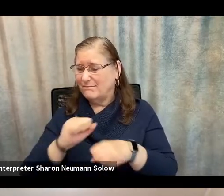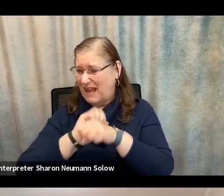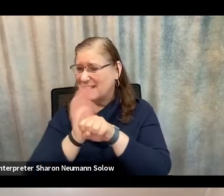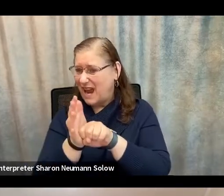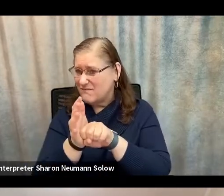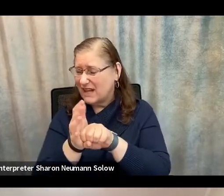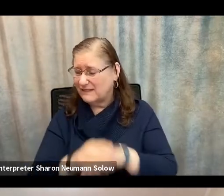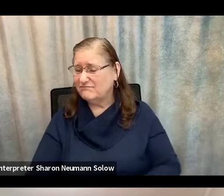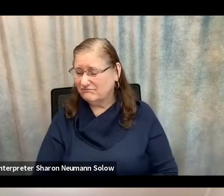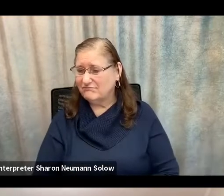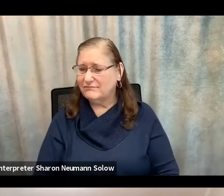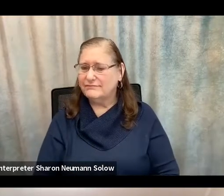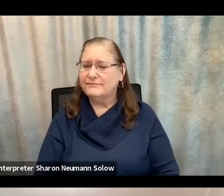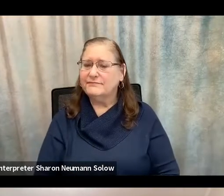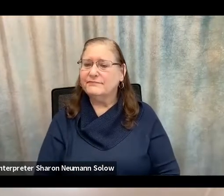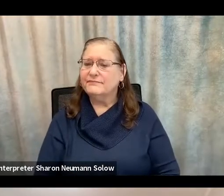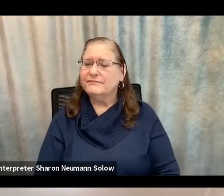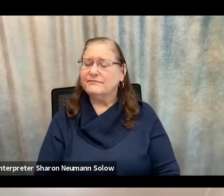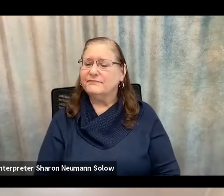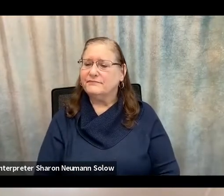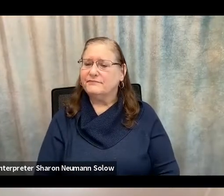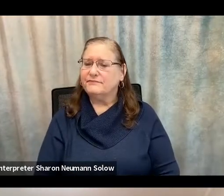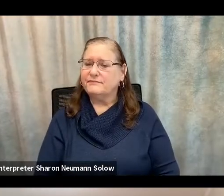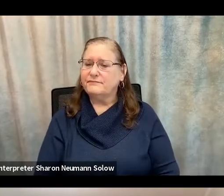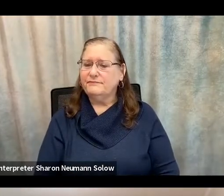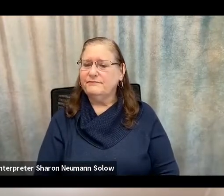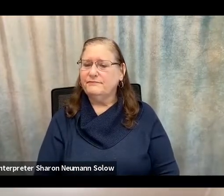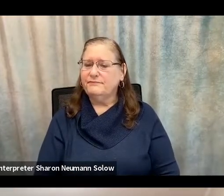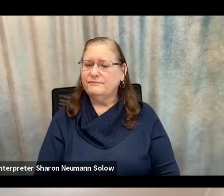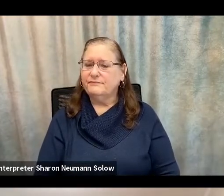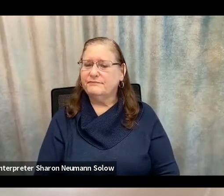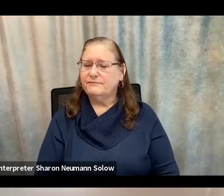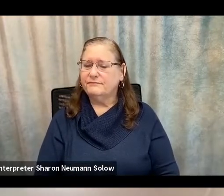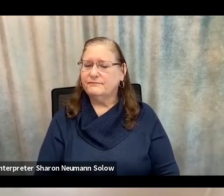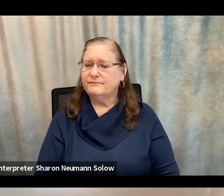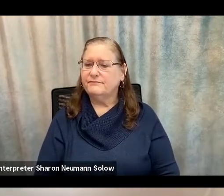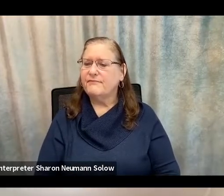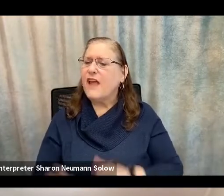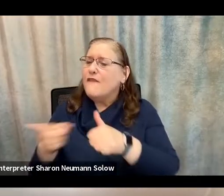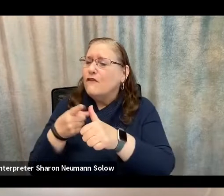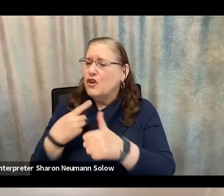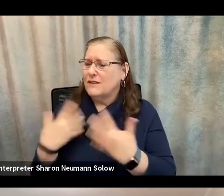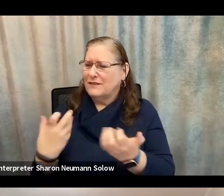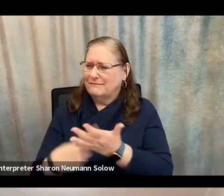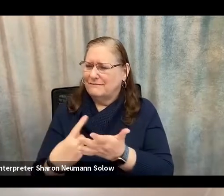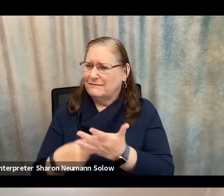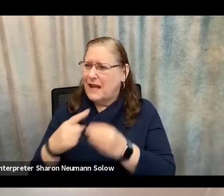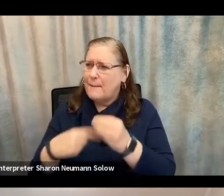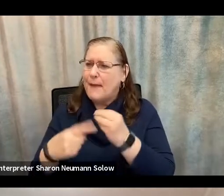I also, before we get into those though, I want to take a moment to talk about frauds that we anticipate seeing in the future.